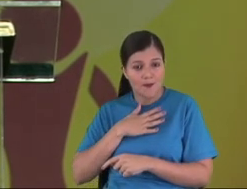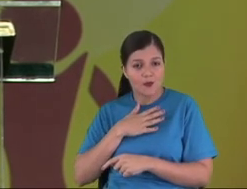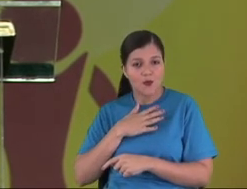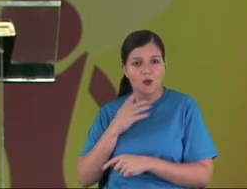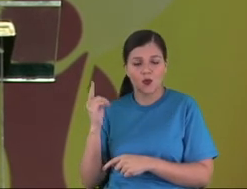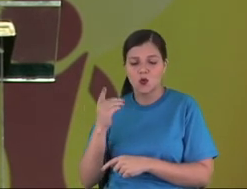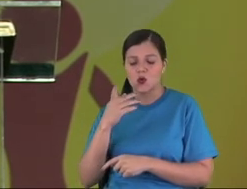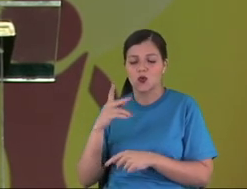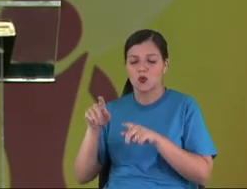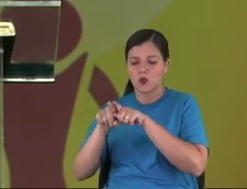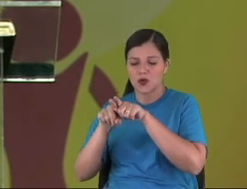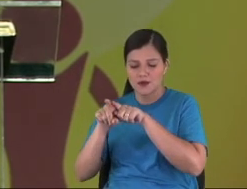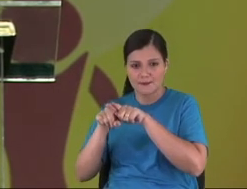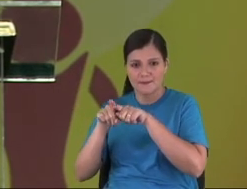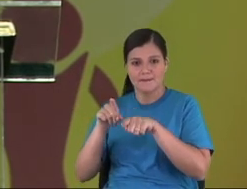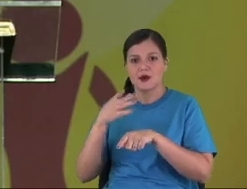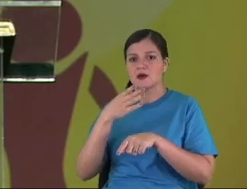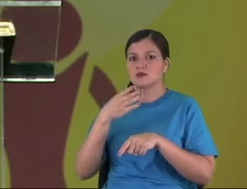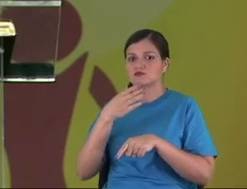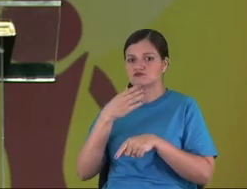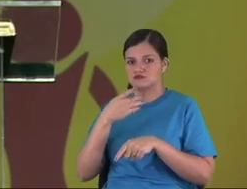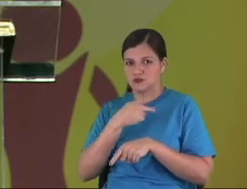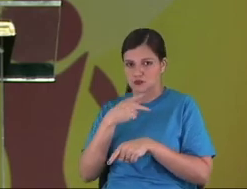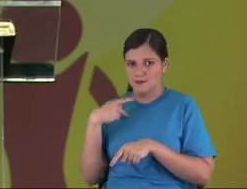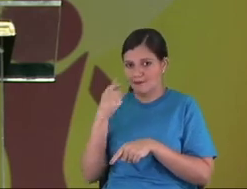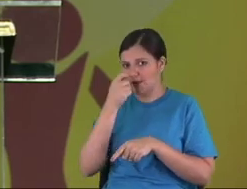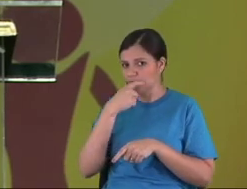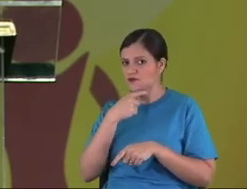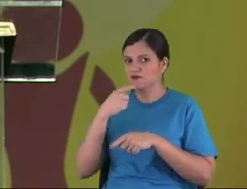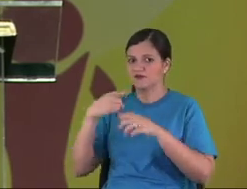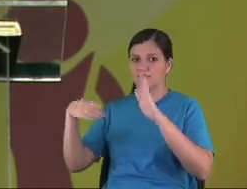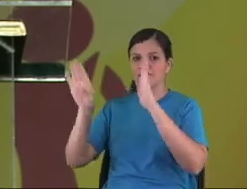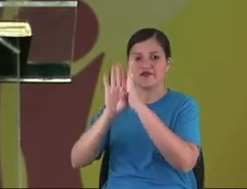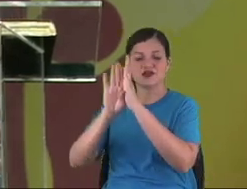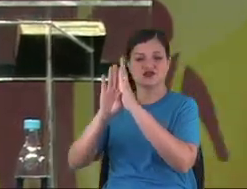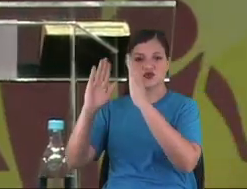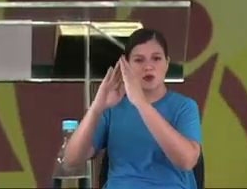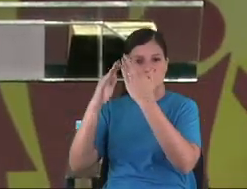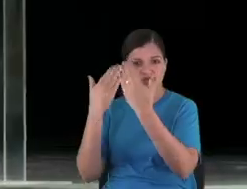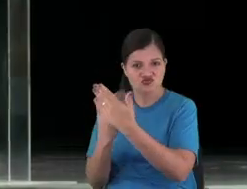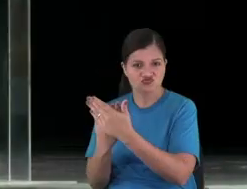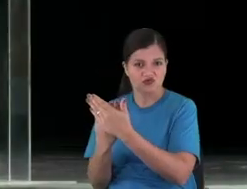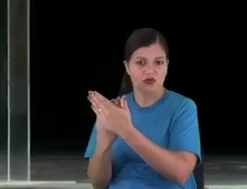My dad closed a school that we have a lot of